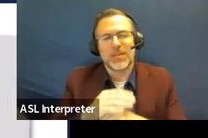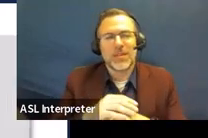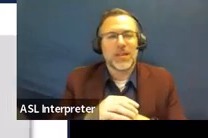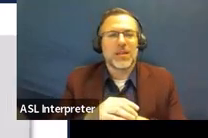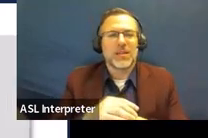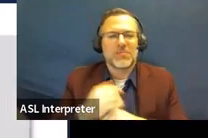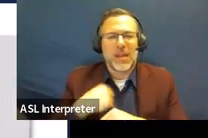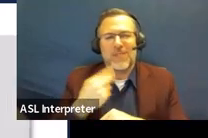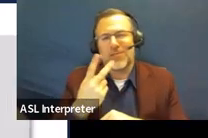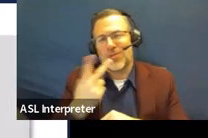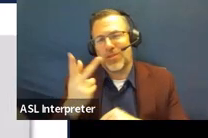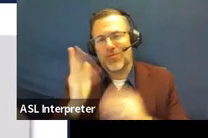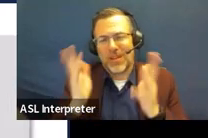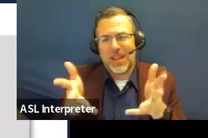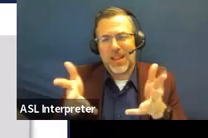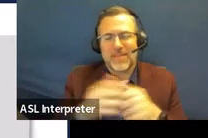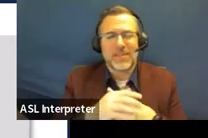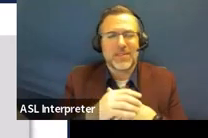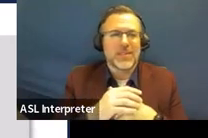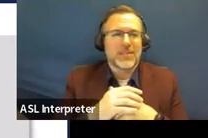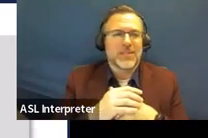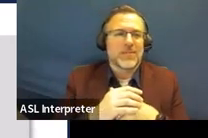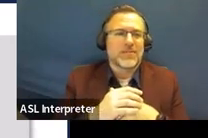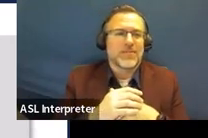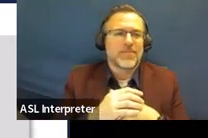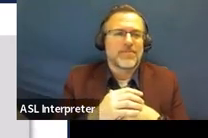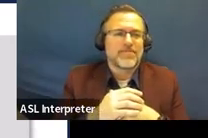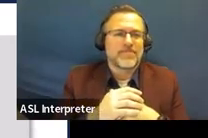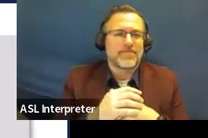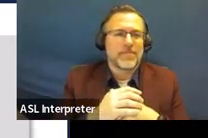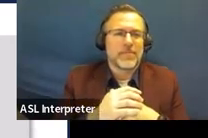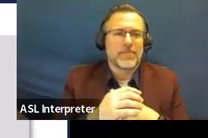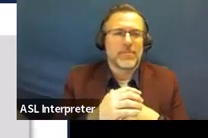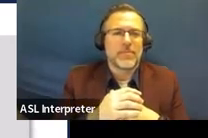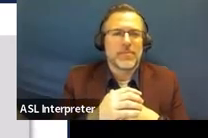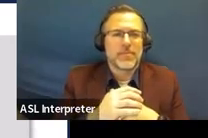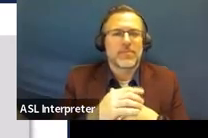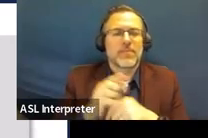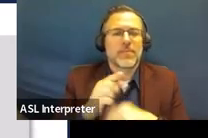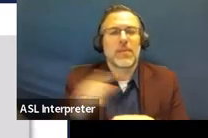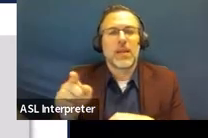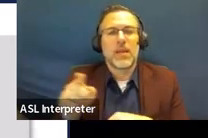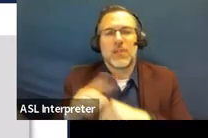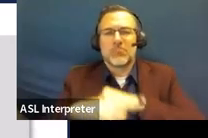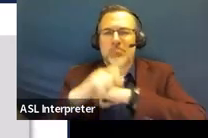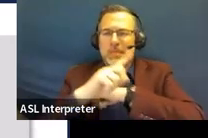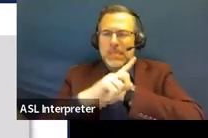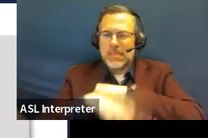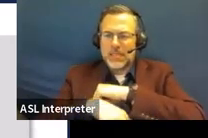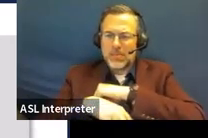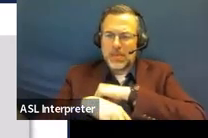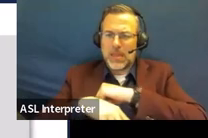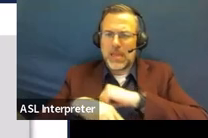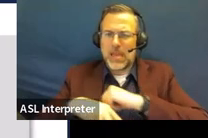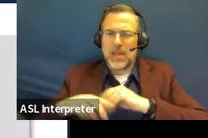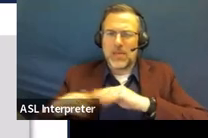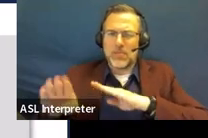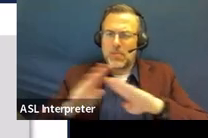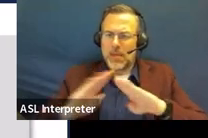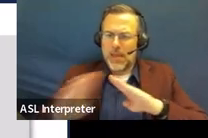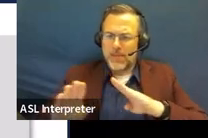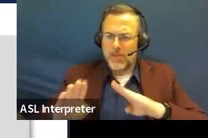And we have already had the discipline and manifestation determination one, which is linked to the website.